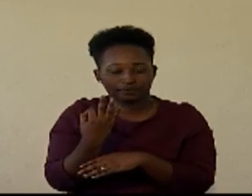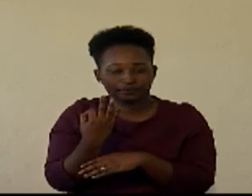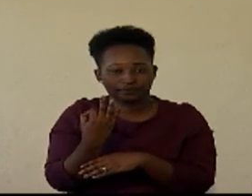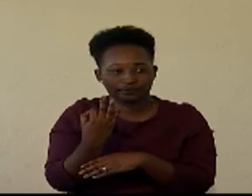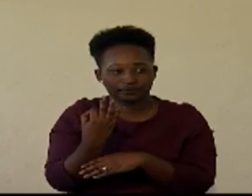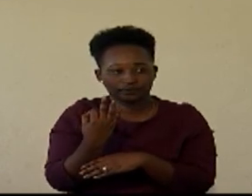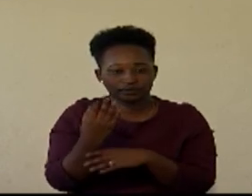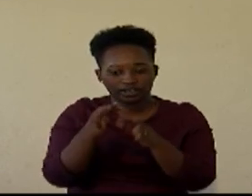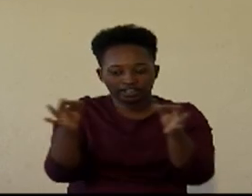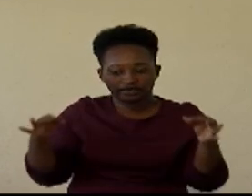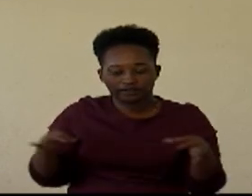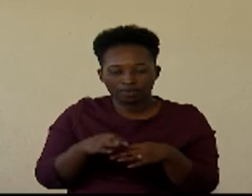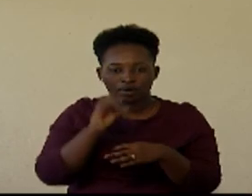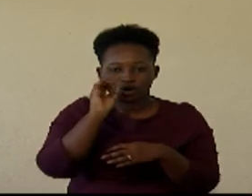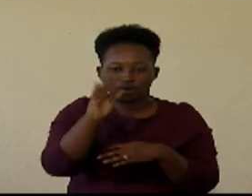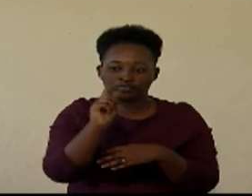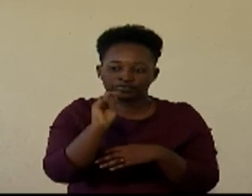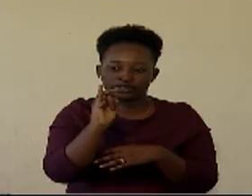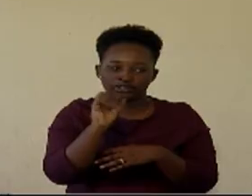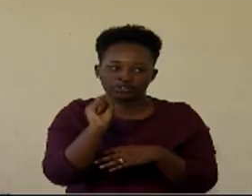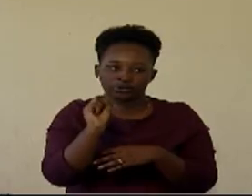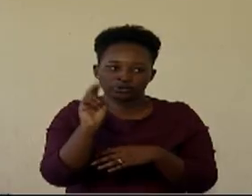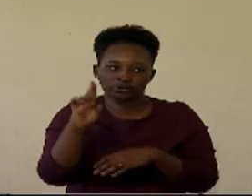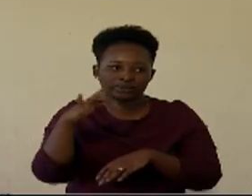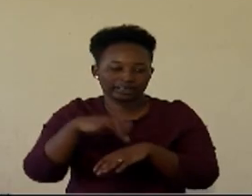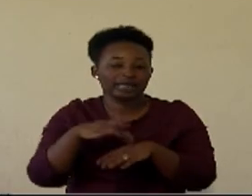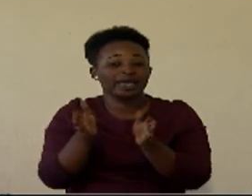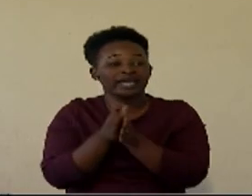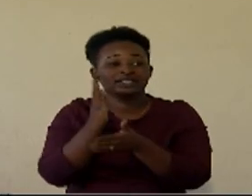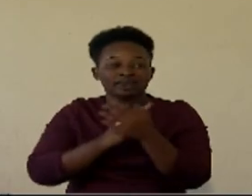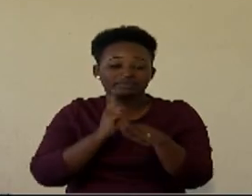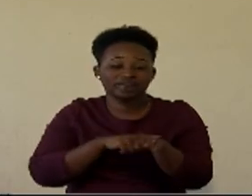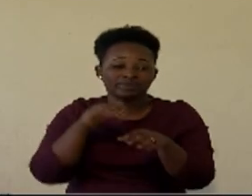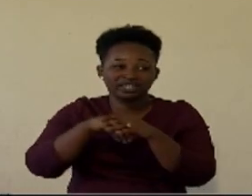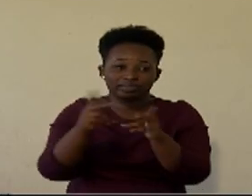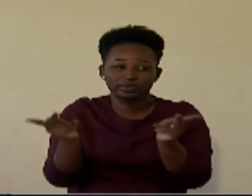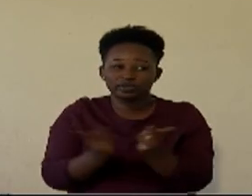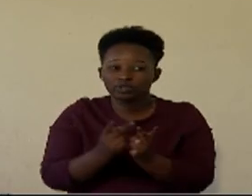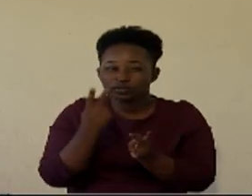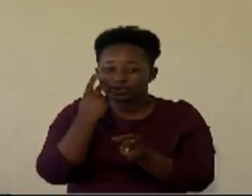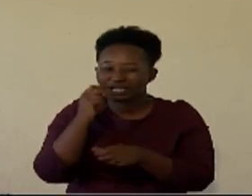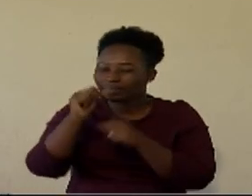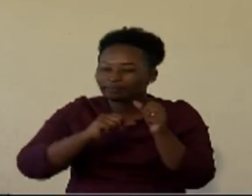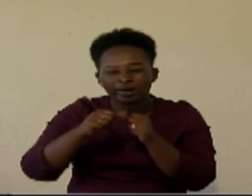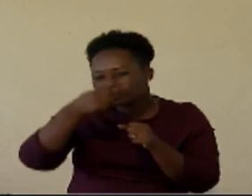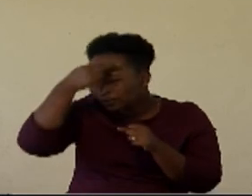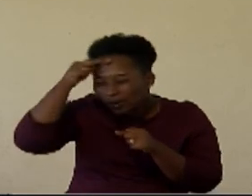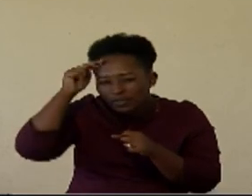the form of the tissue they are attacking and sometimes we can also be in position to look at them in terms of what causes them